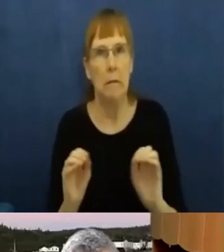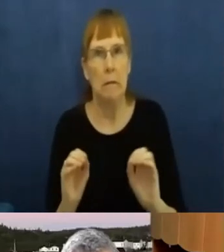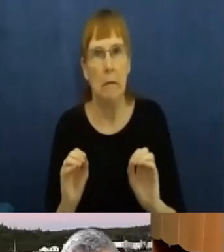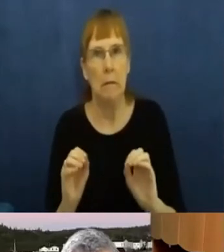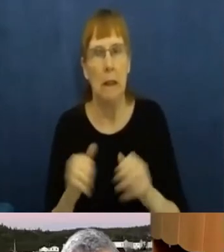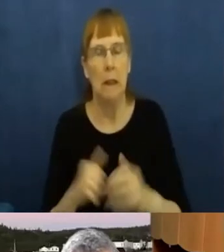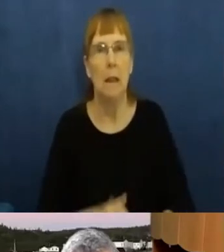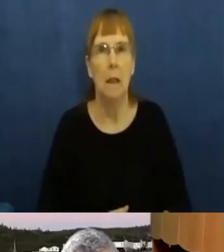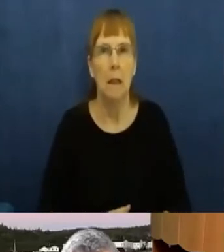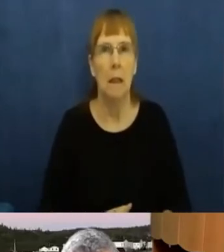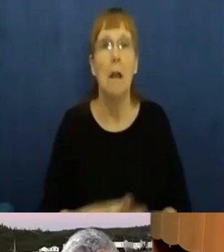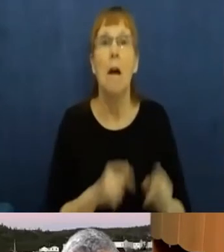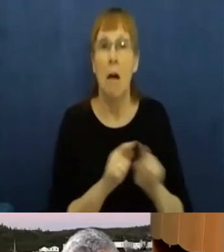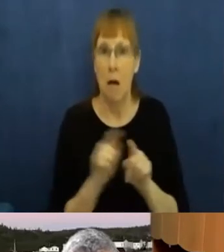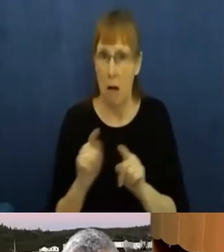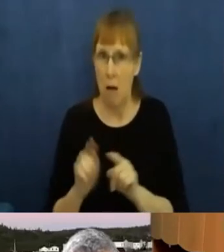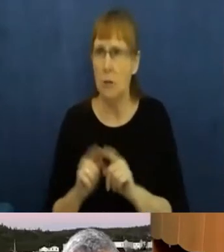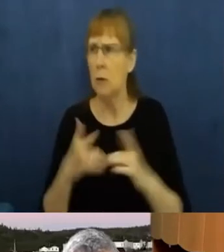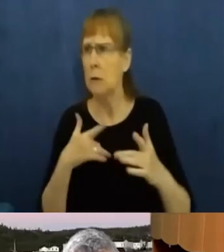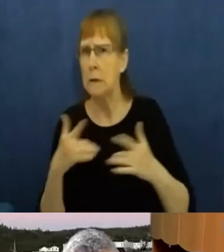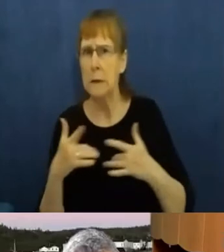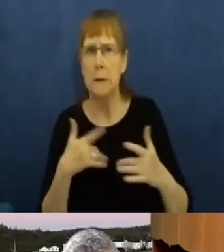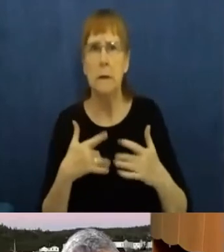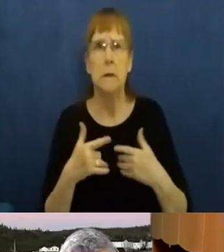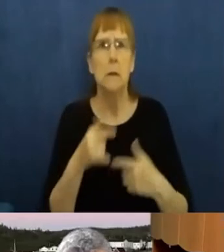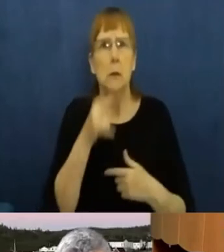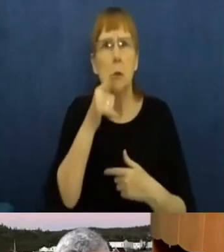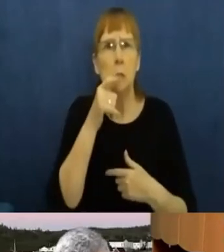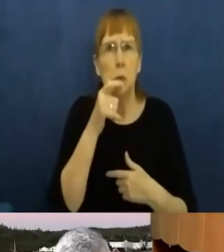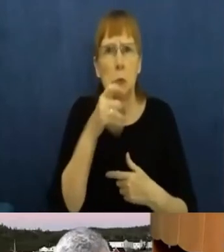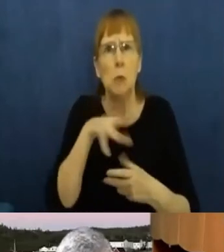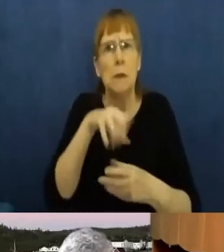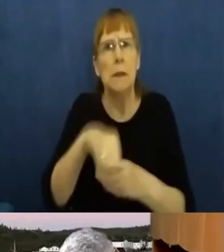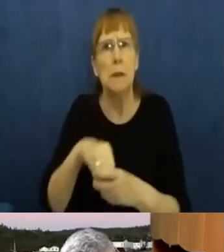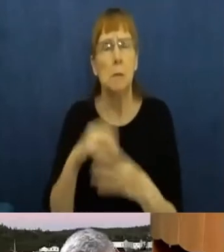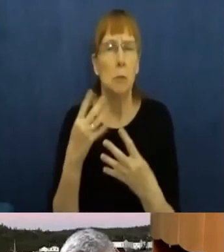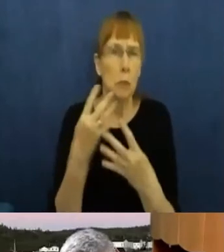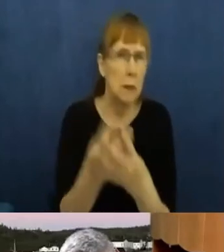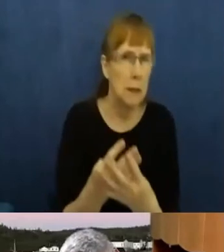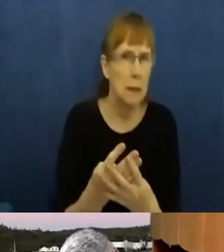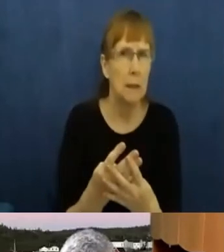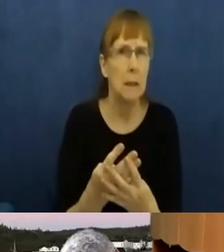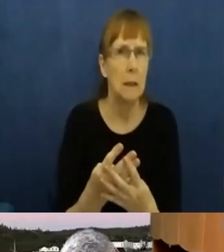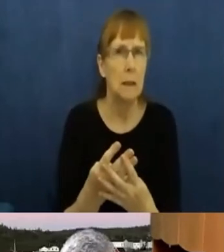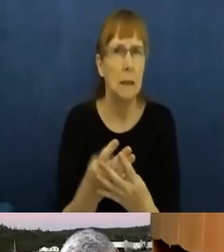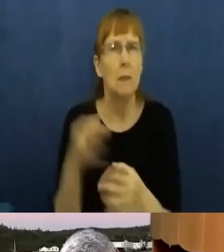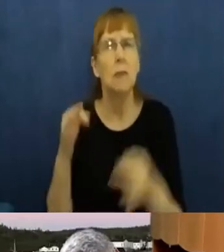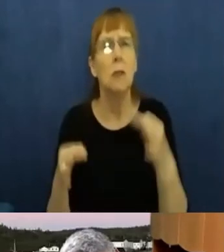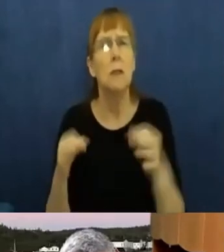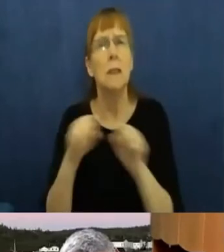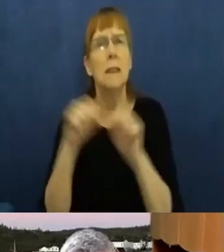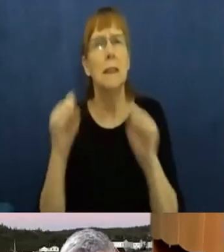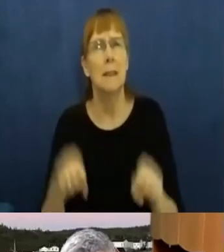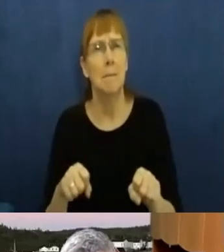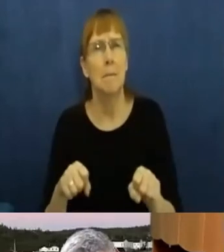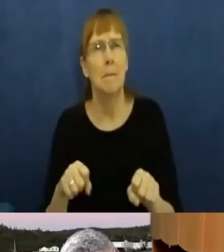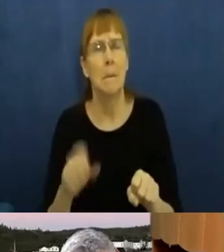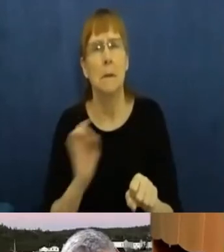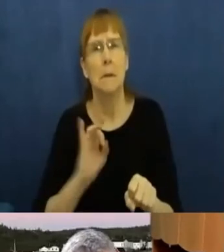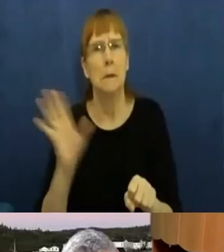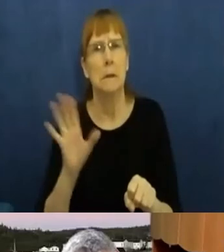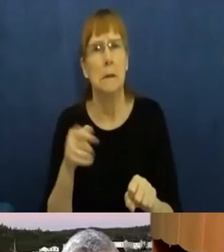to be in prison and in the justice system, places where they're almost in pressure cooker situations